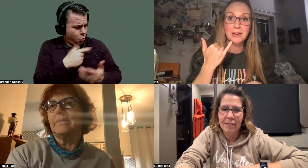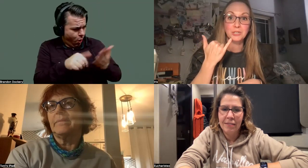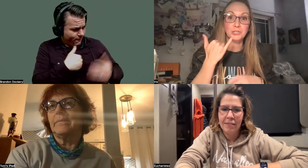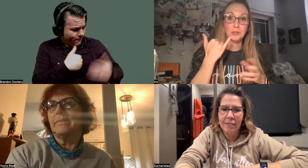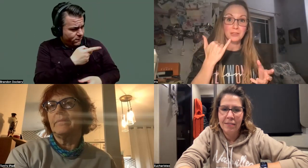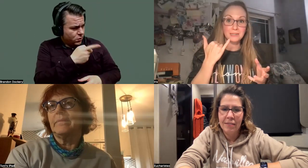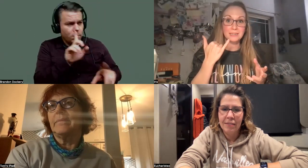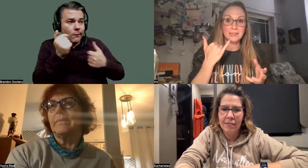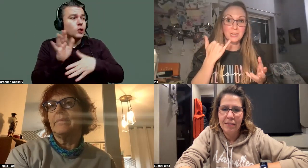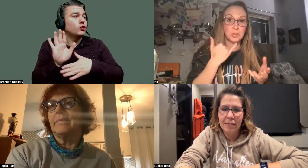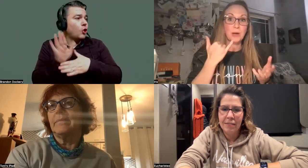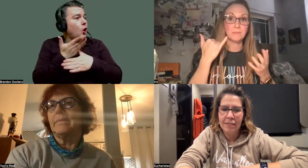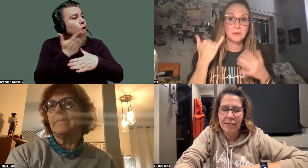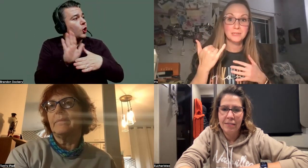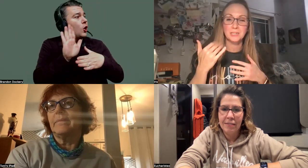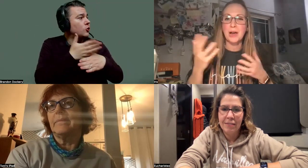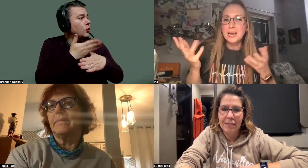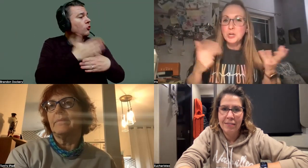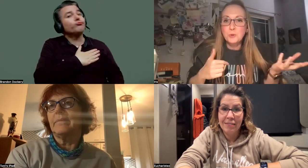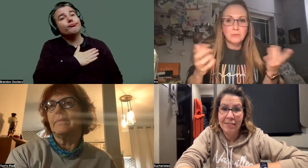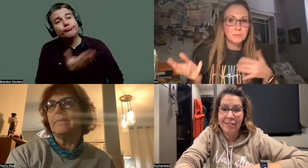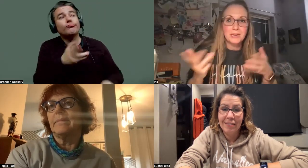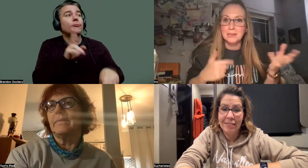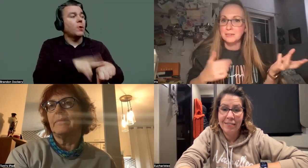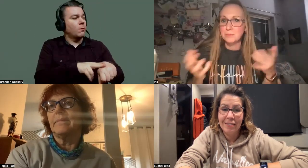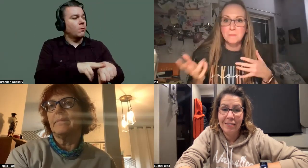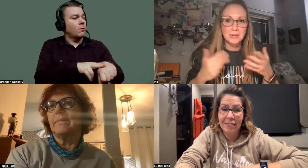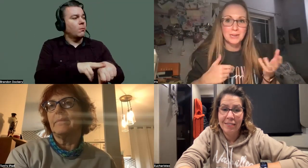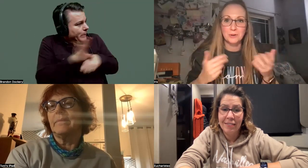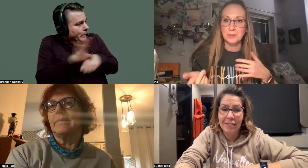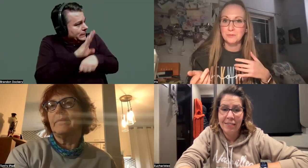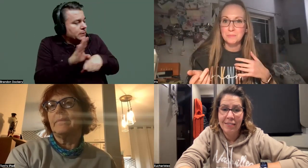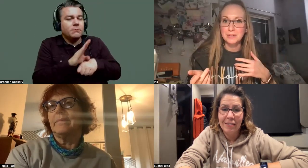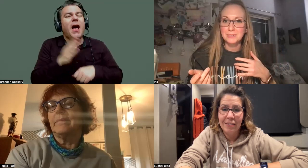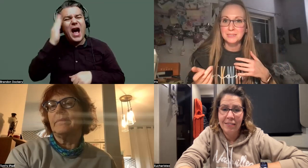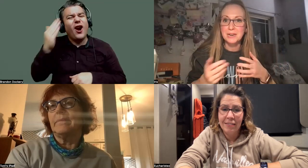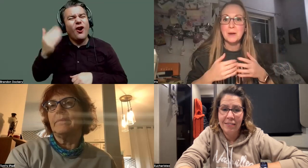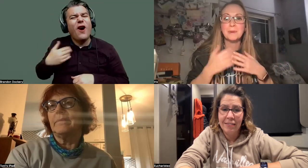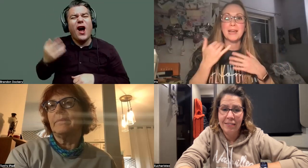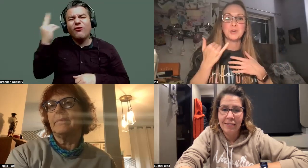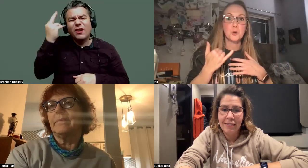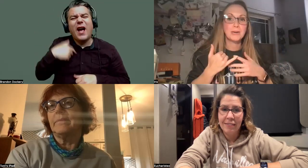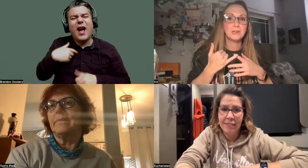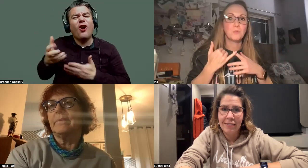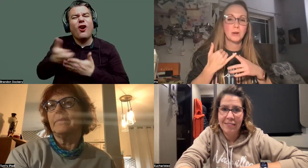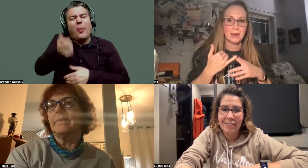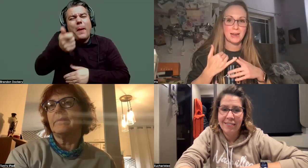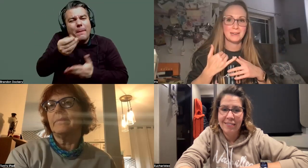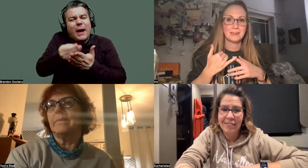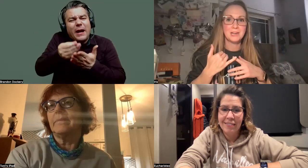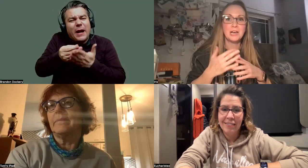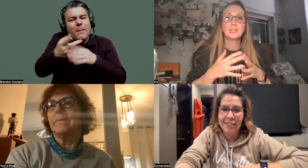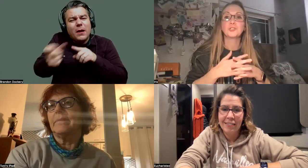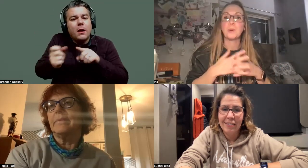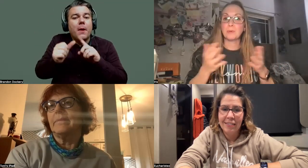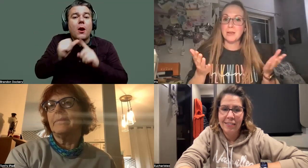just authentically and you have a business here. I knew I was making a little bit of money here and there from Plexus, but I had no idea what I